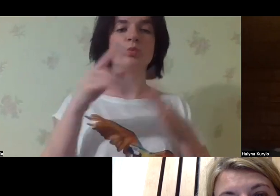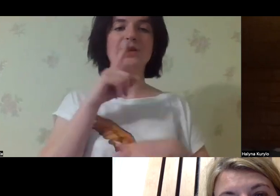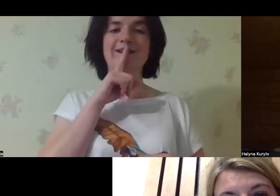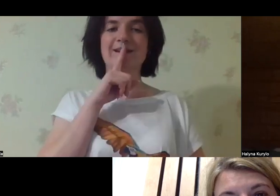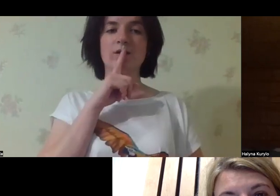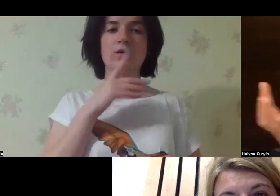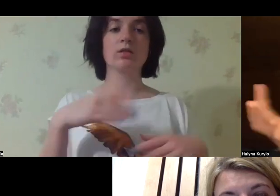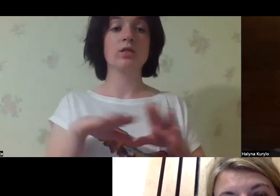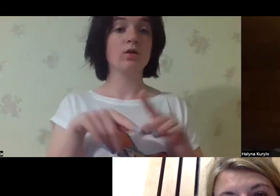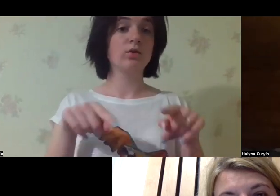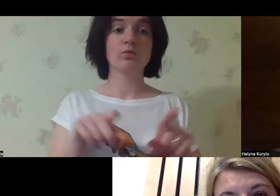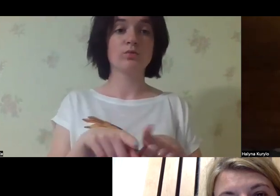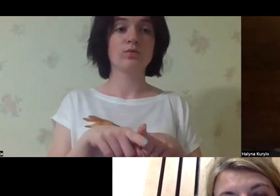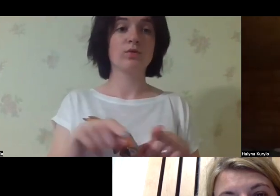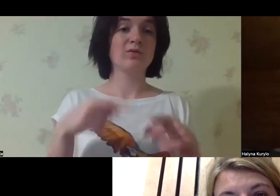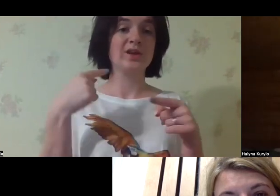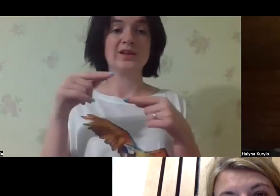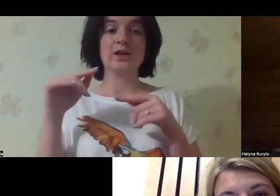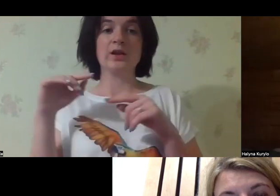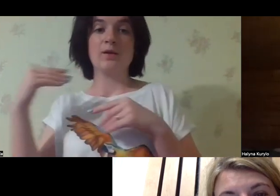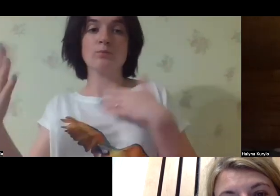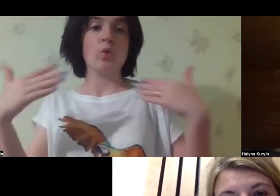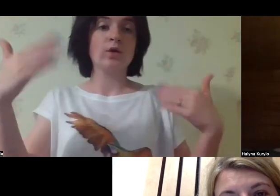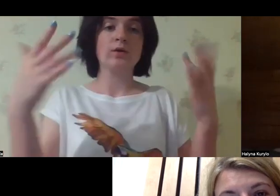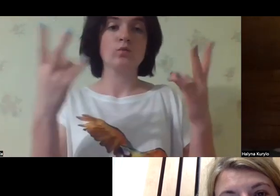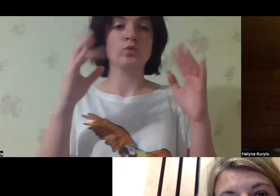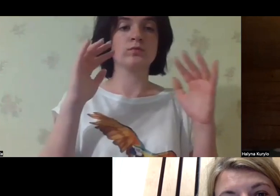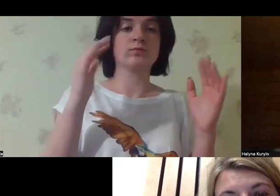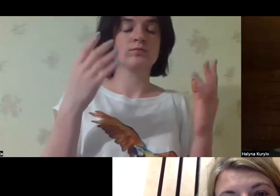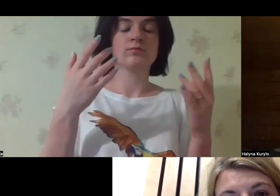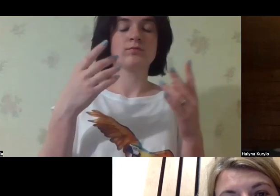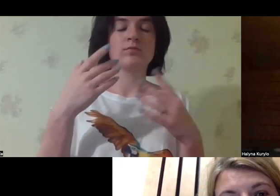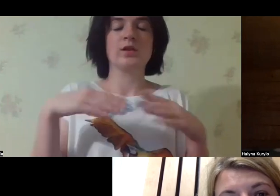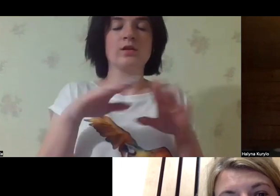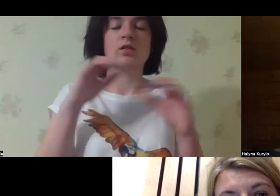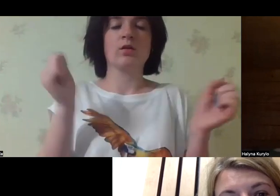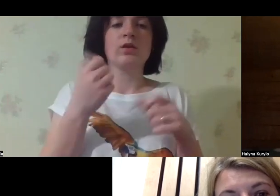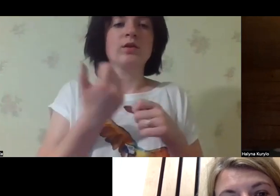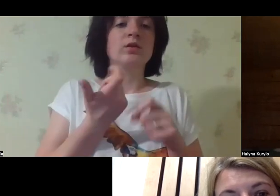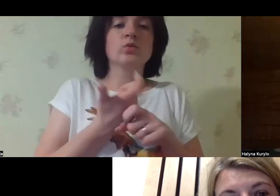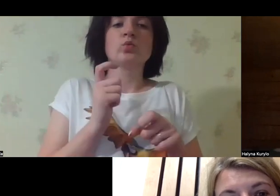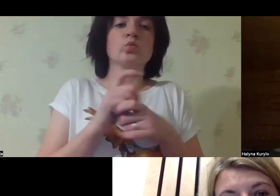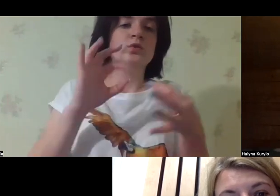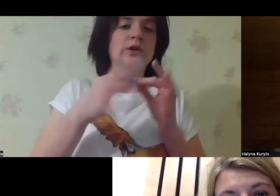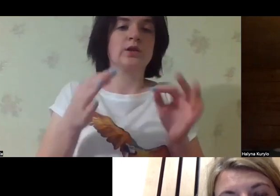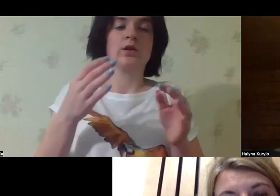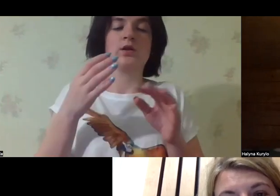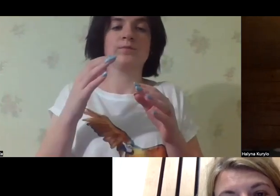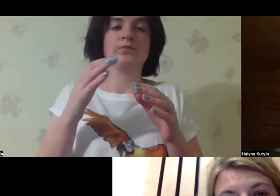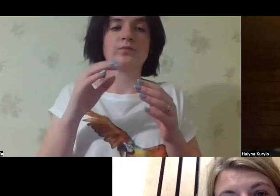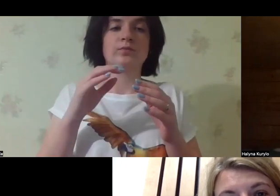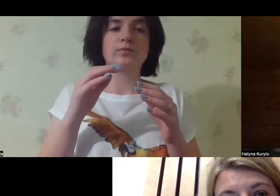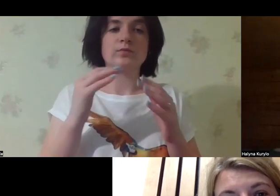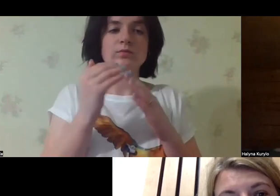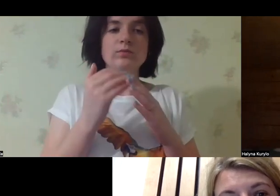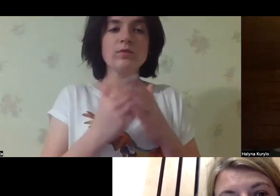is going to be quiet. Same here. We should attack from different sides. Otherwise, it would be impossible